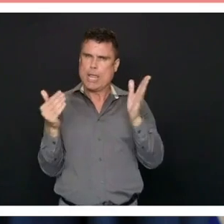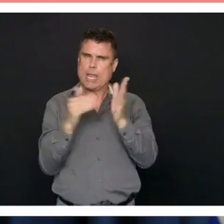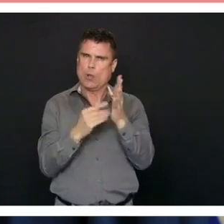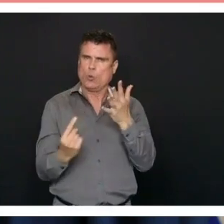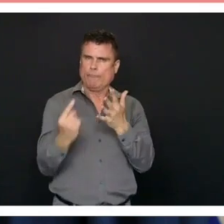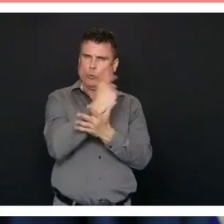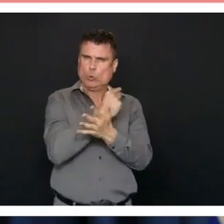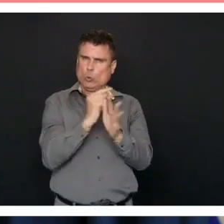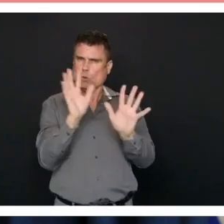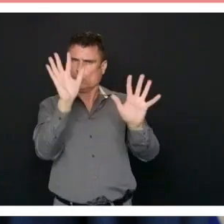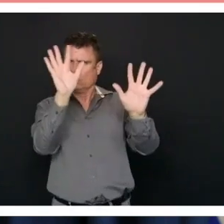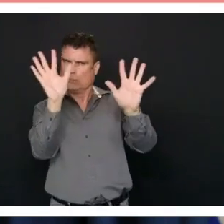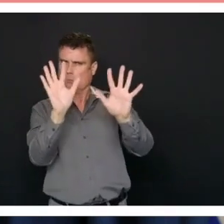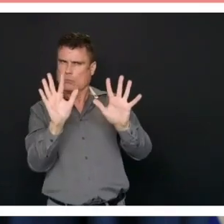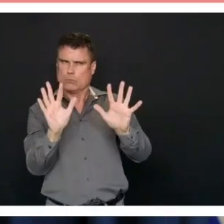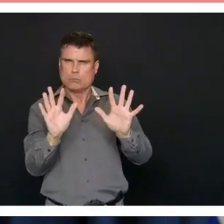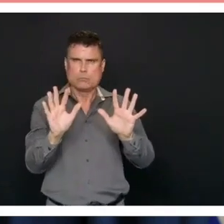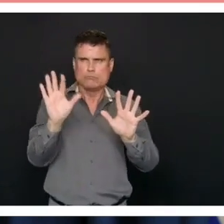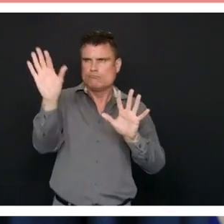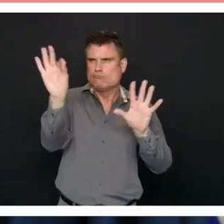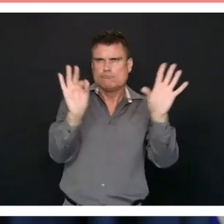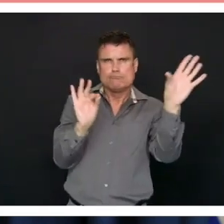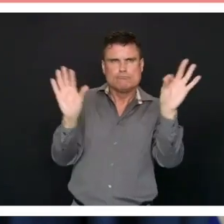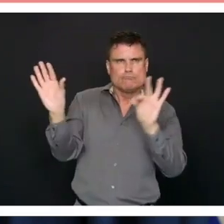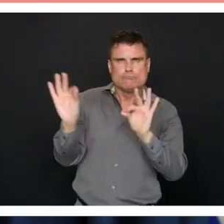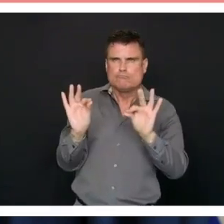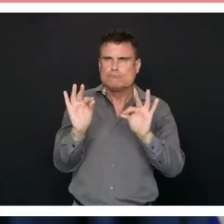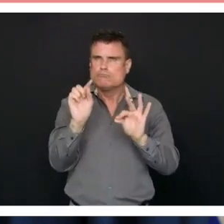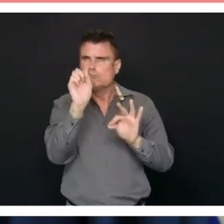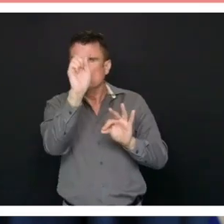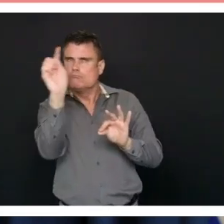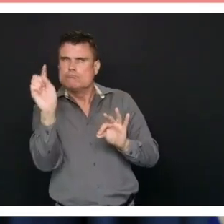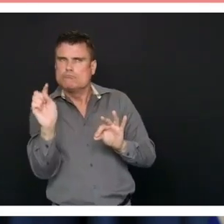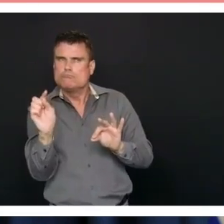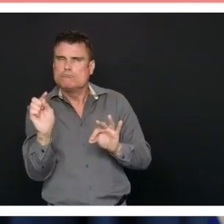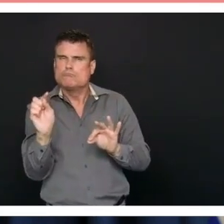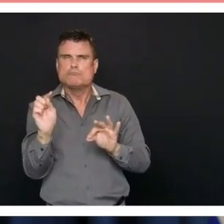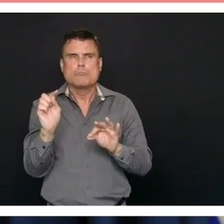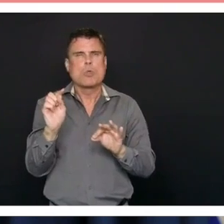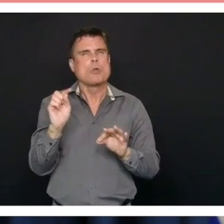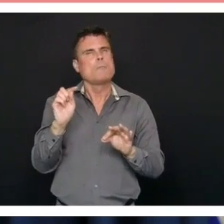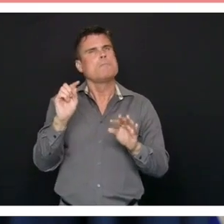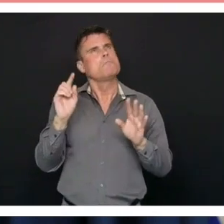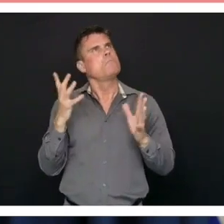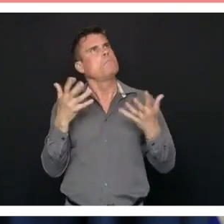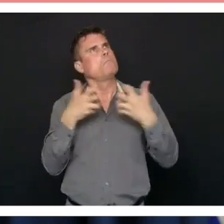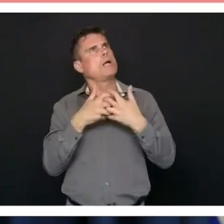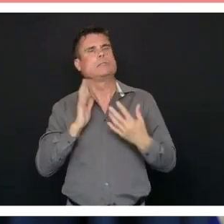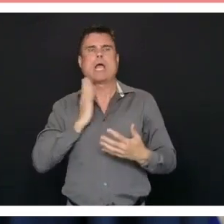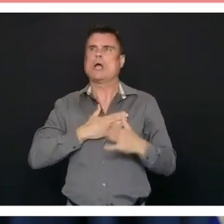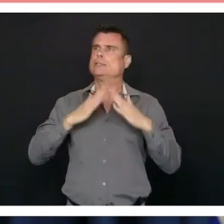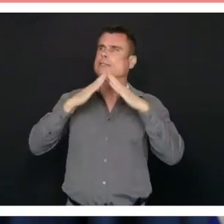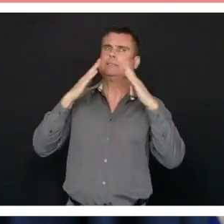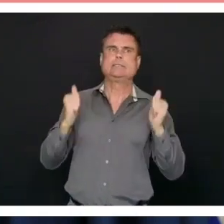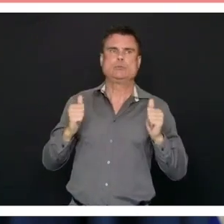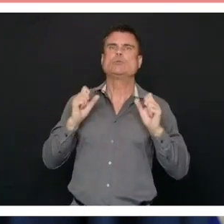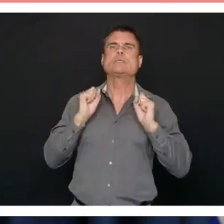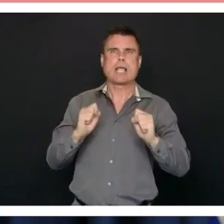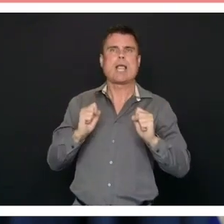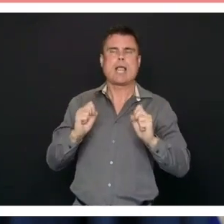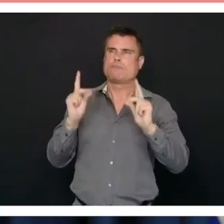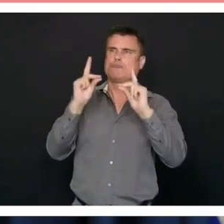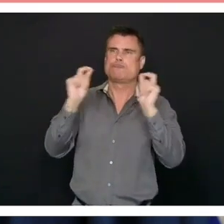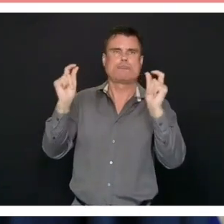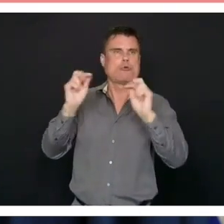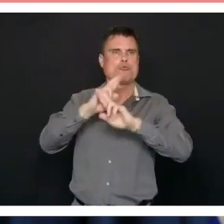out there so that we can respond a little bit more nimbly and also with more precision come the fall. So it may